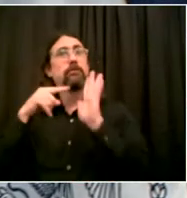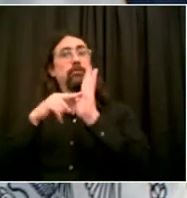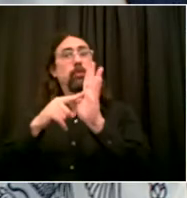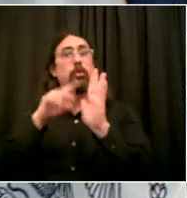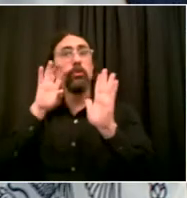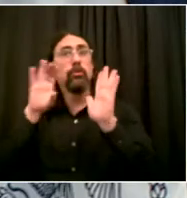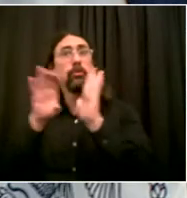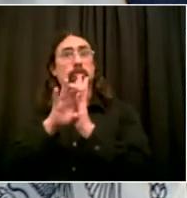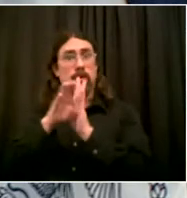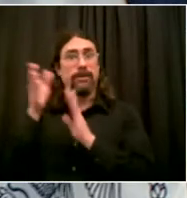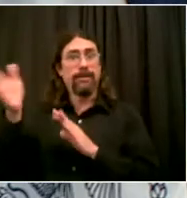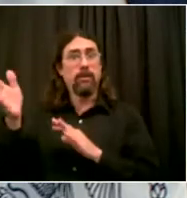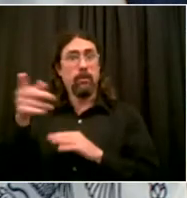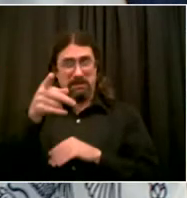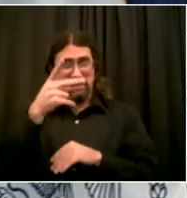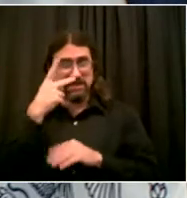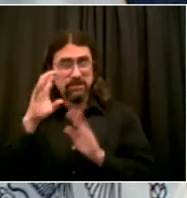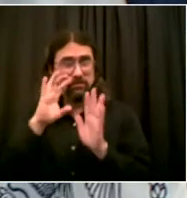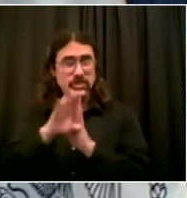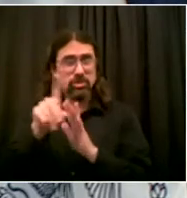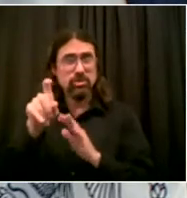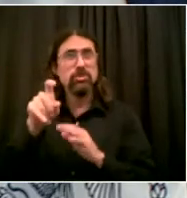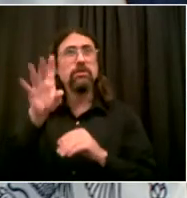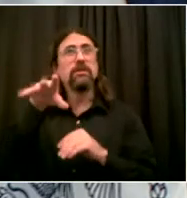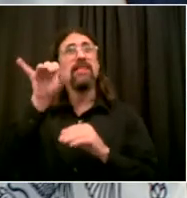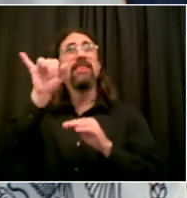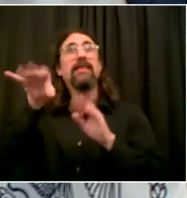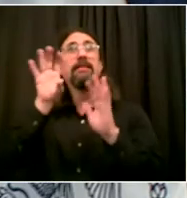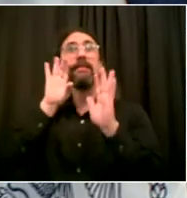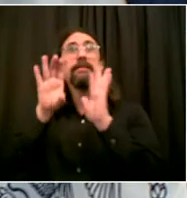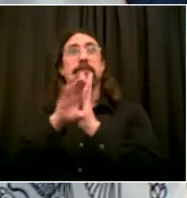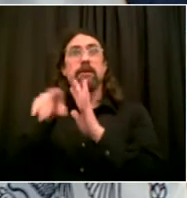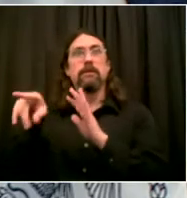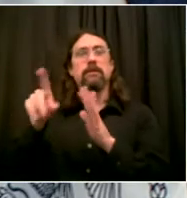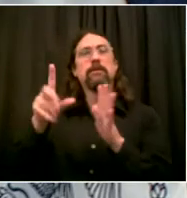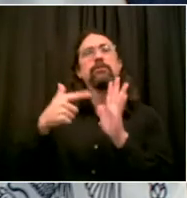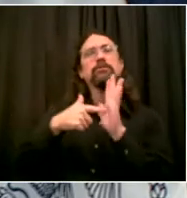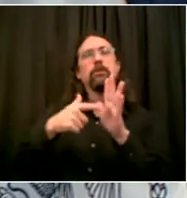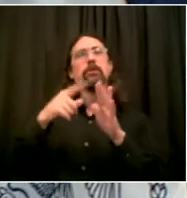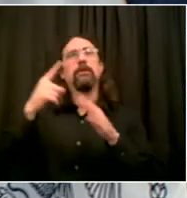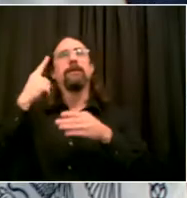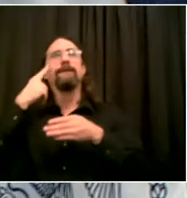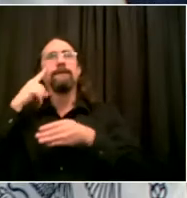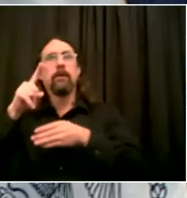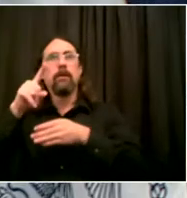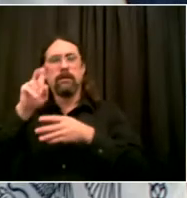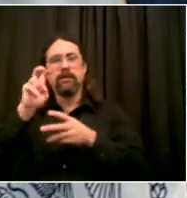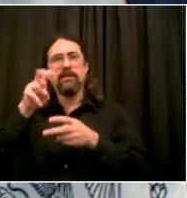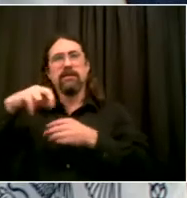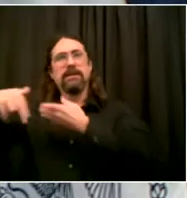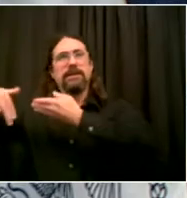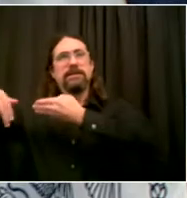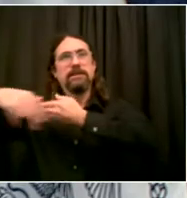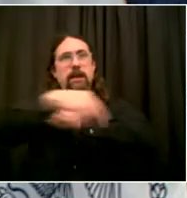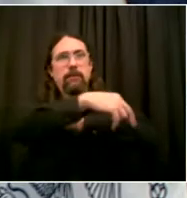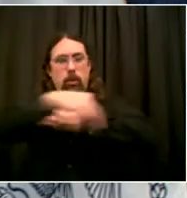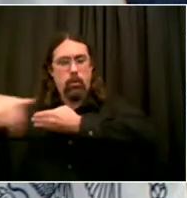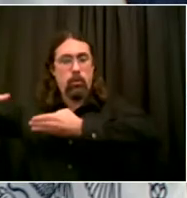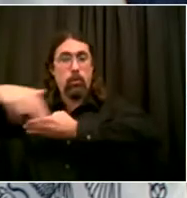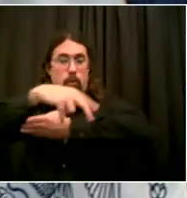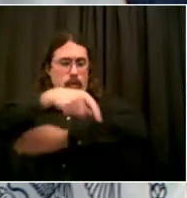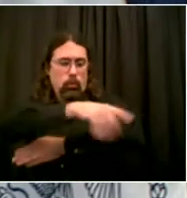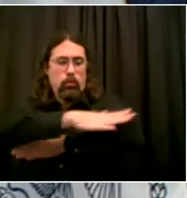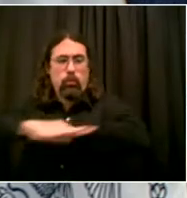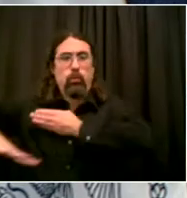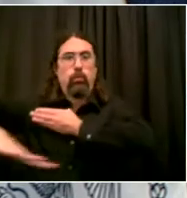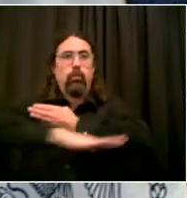This is it's different. It's inspired by what worked with open restaurants, but structured differently to focus only on